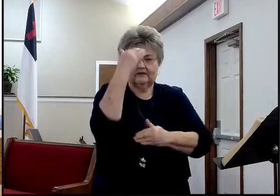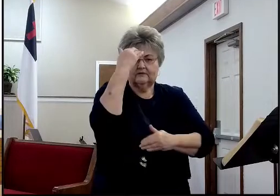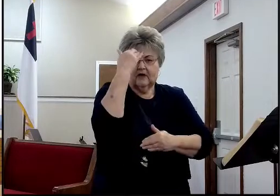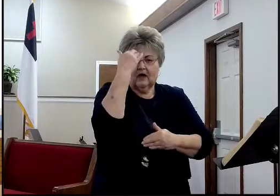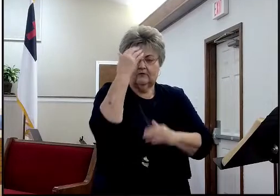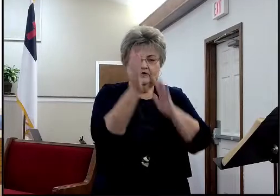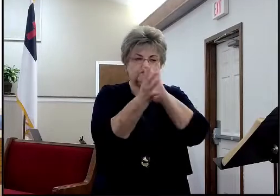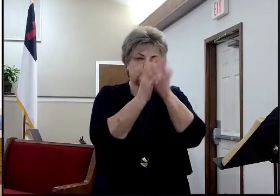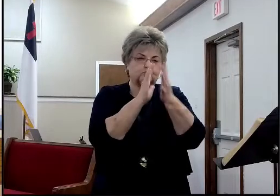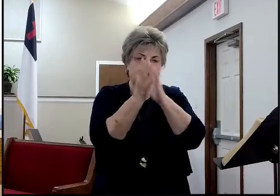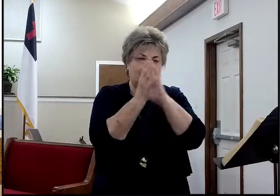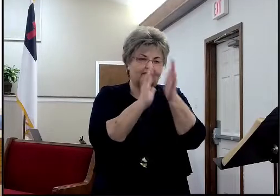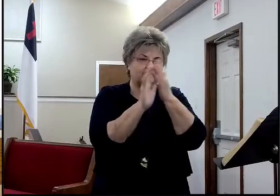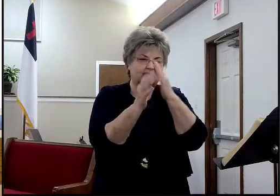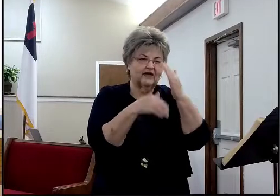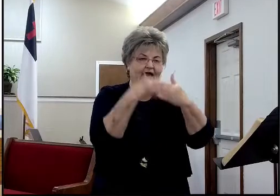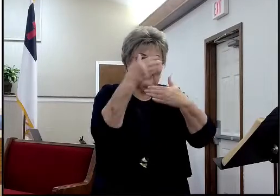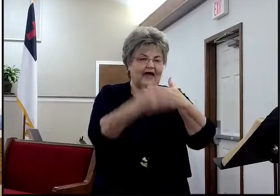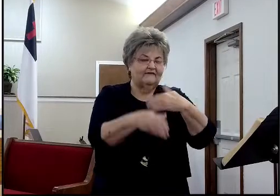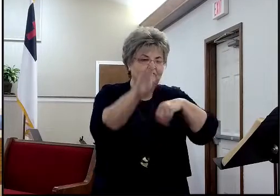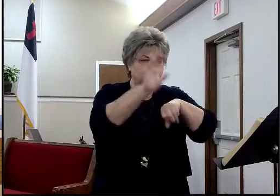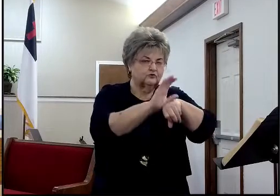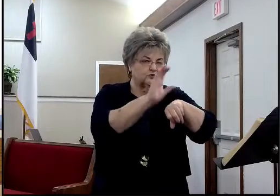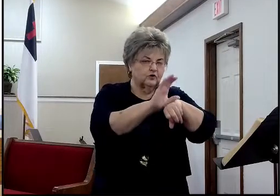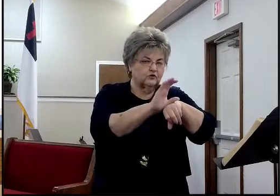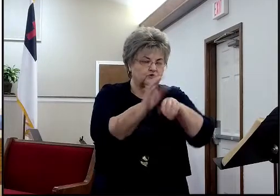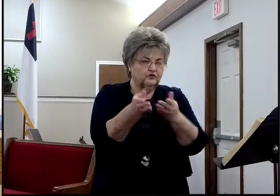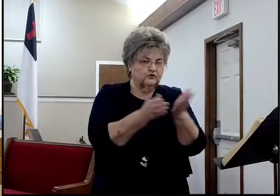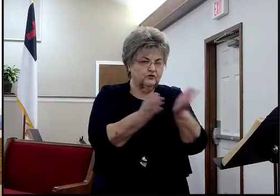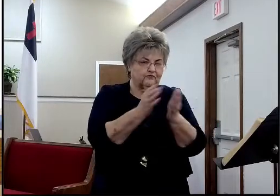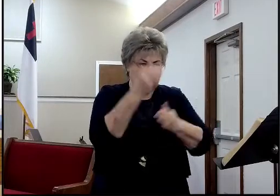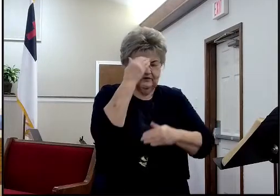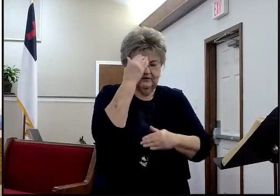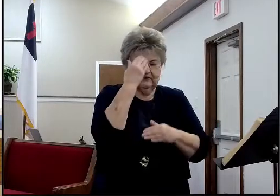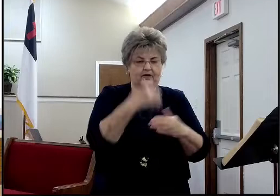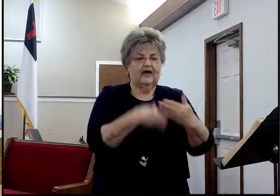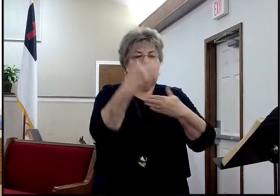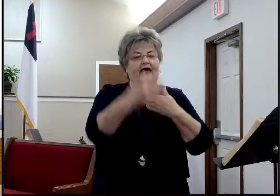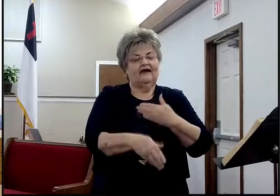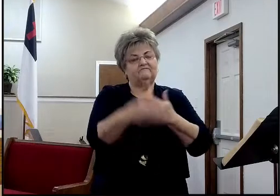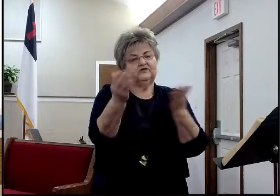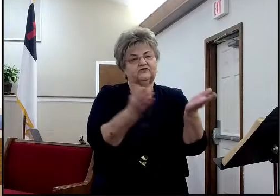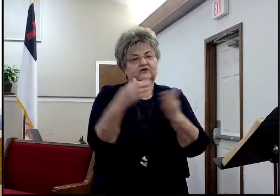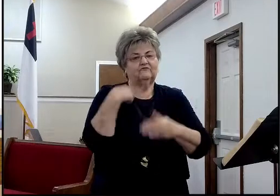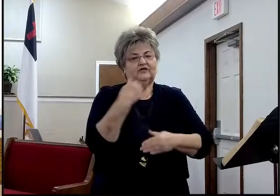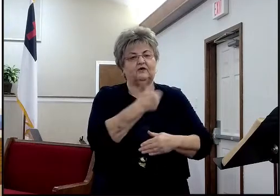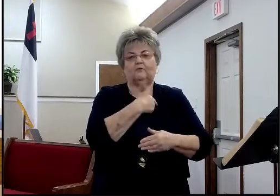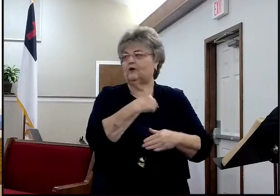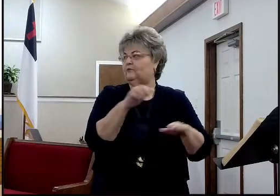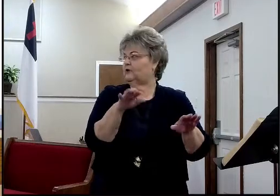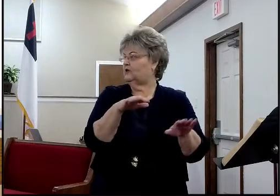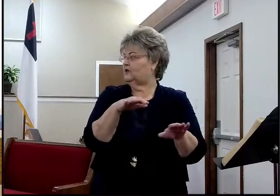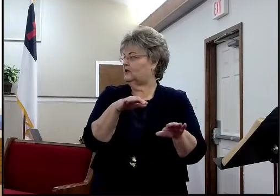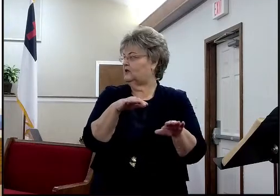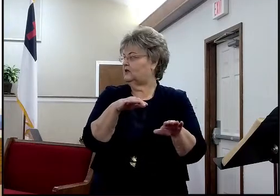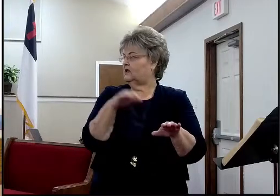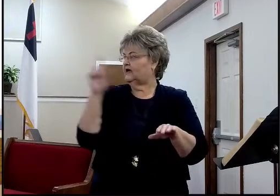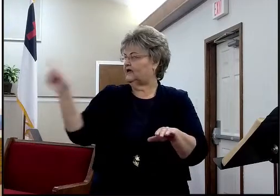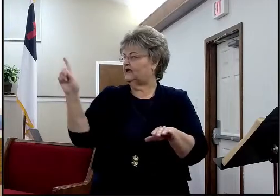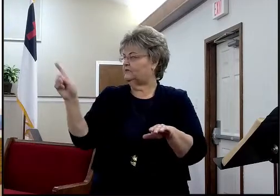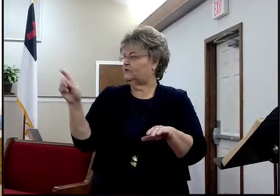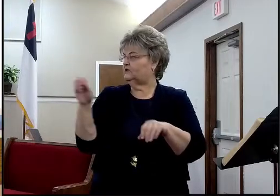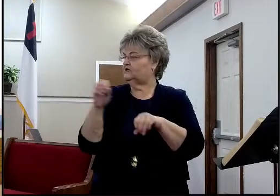the traffic pattern we're going to have after the service. So that you can kind of be mulling over it. After the service, we're going to exit. I'm going to send the nursery.